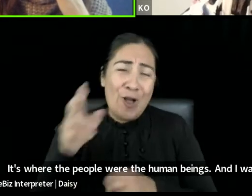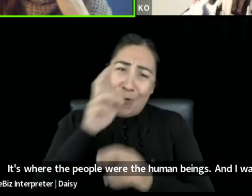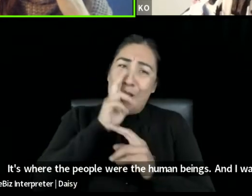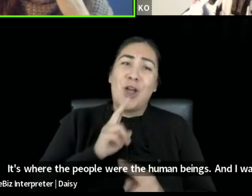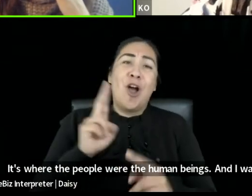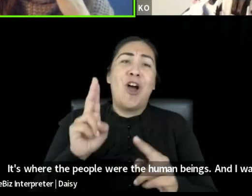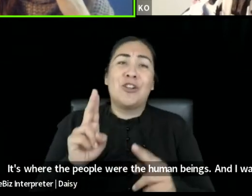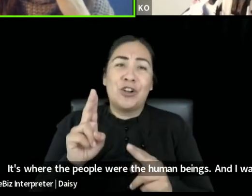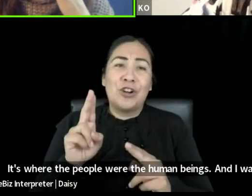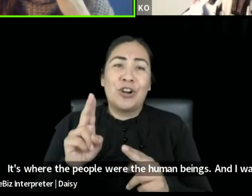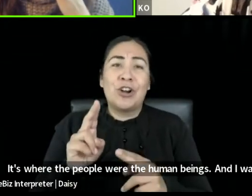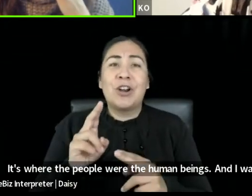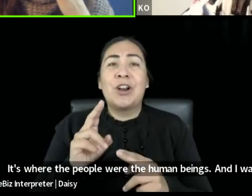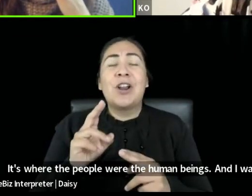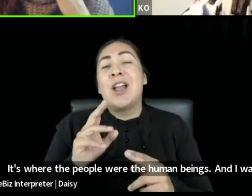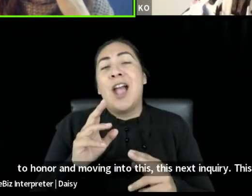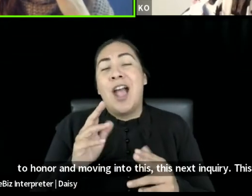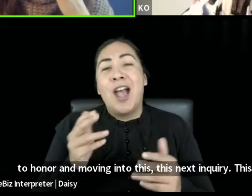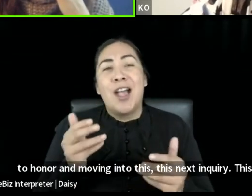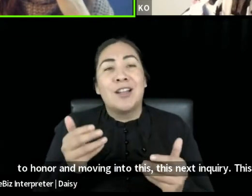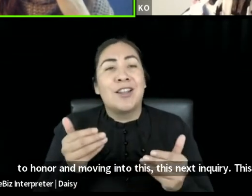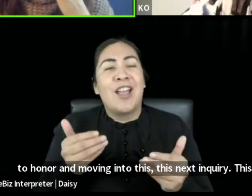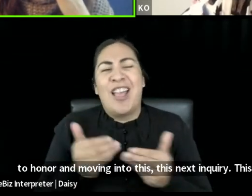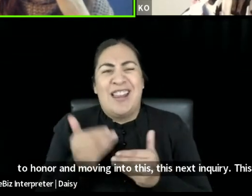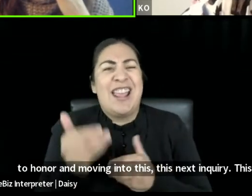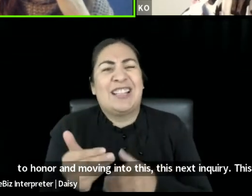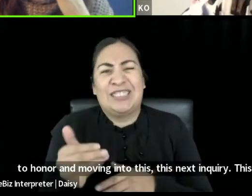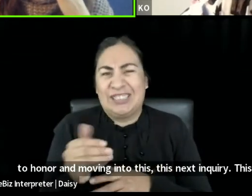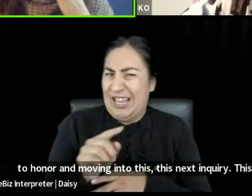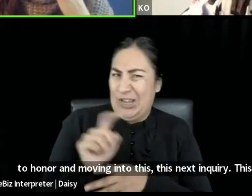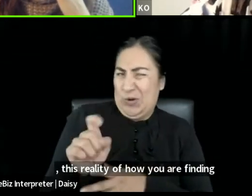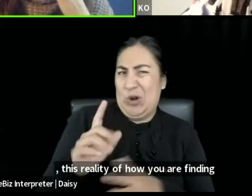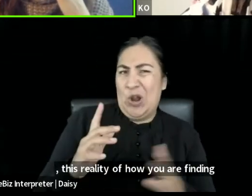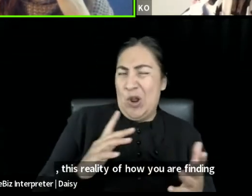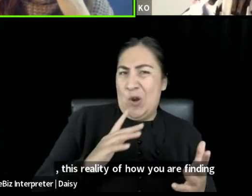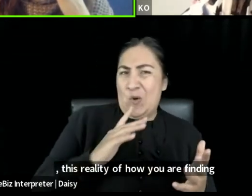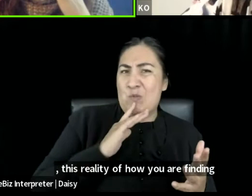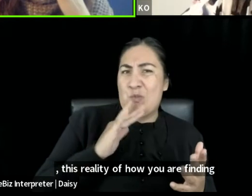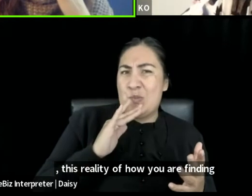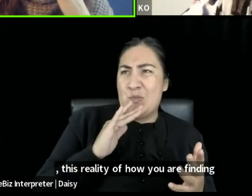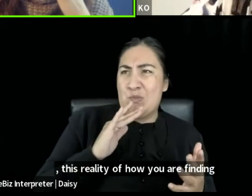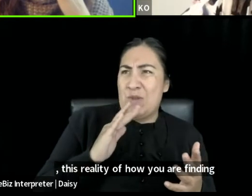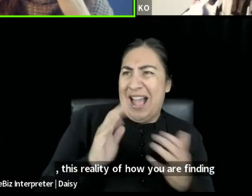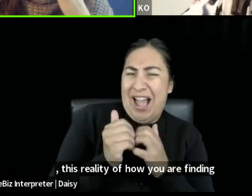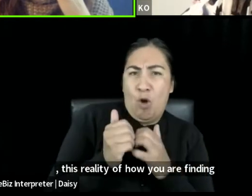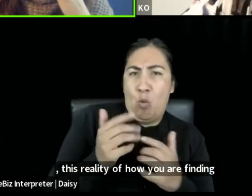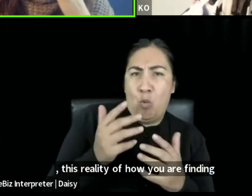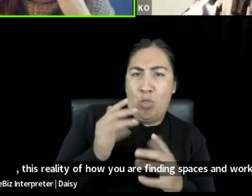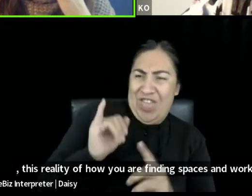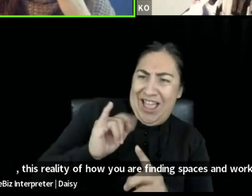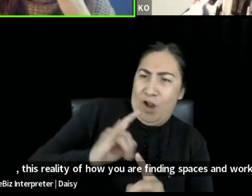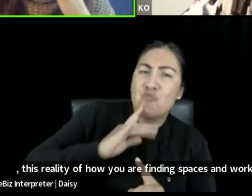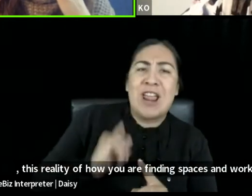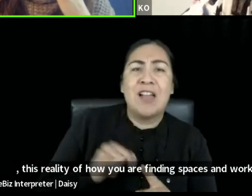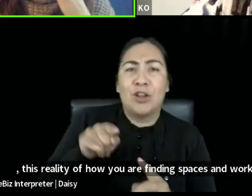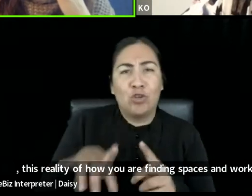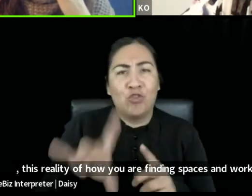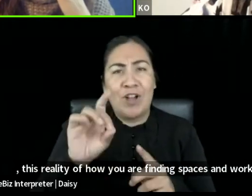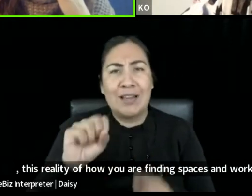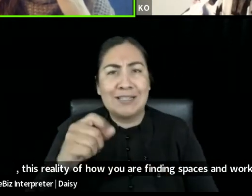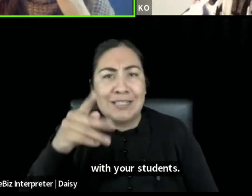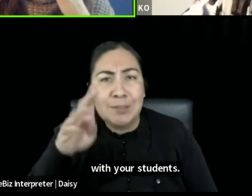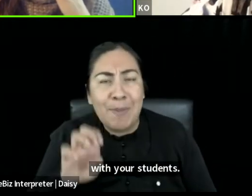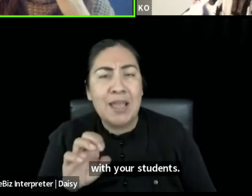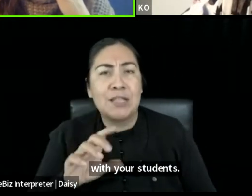um, this reality of how you are finding spaces in working with your students that will